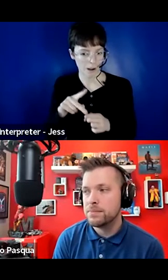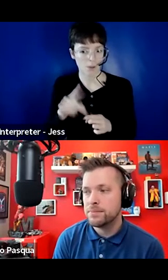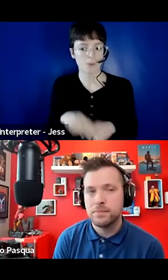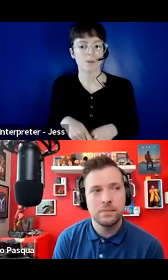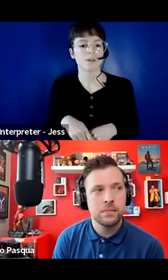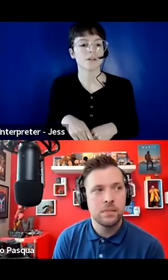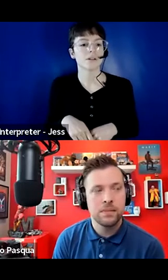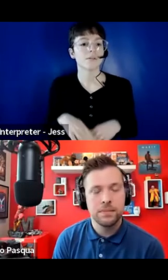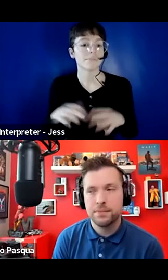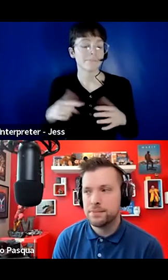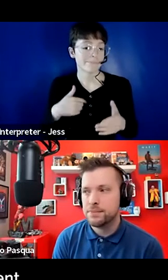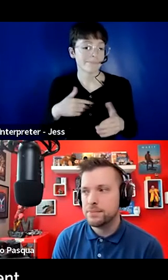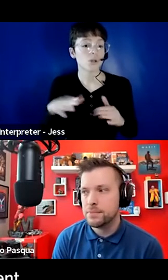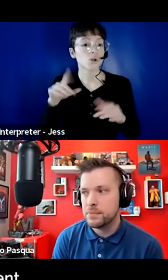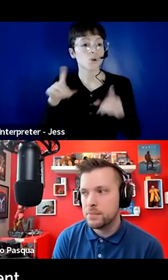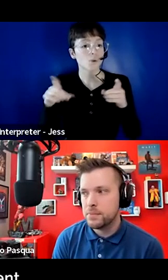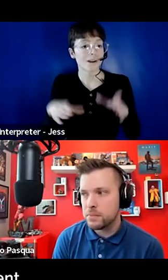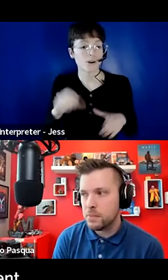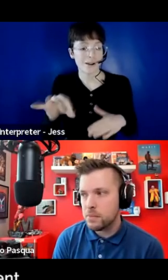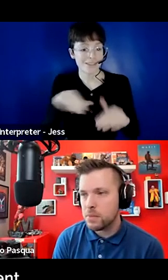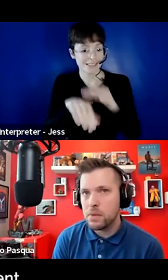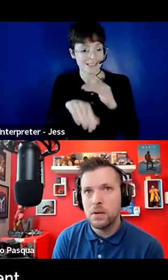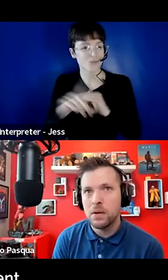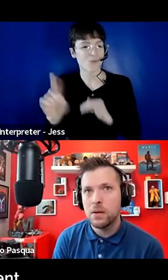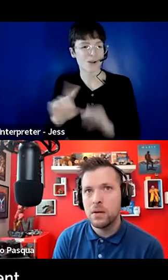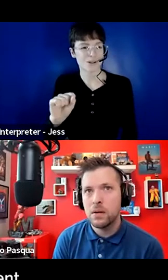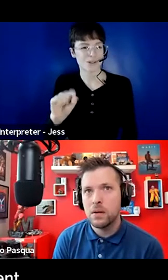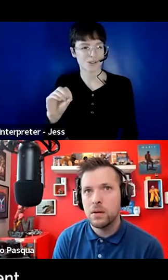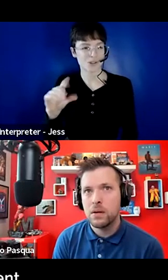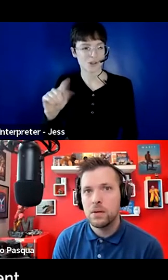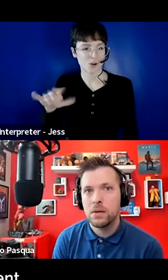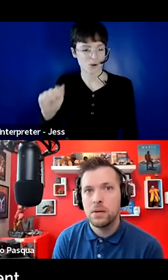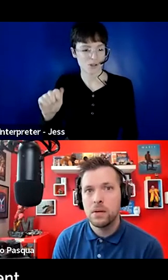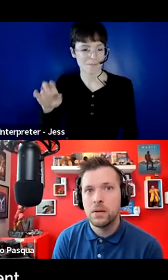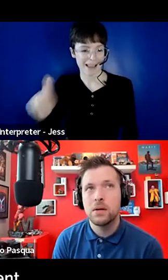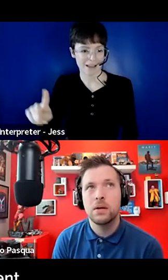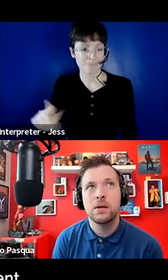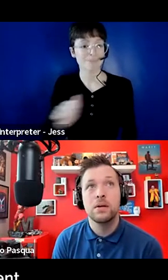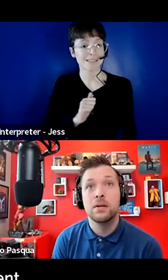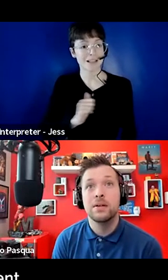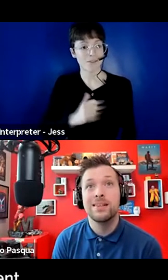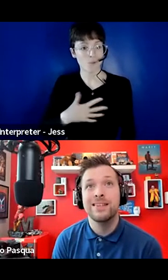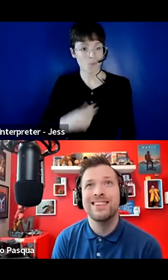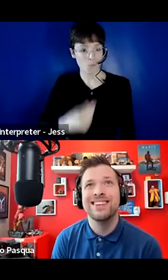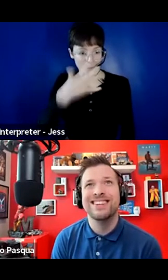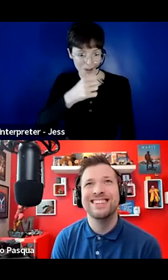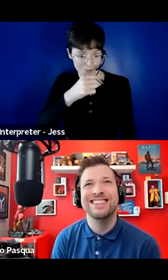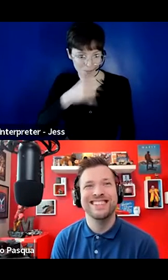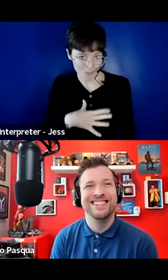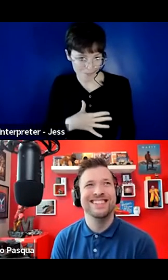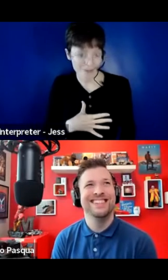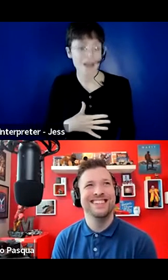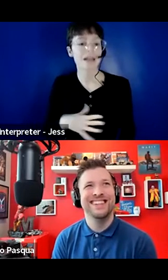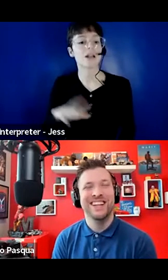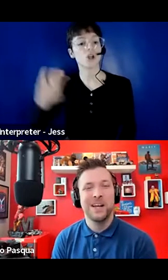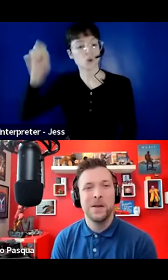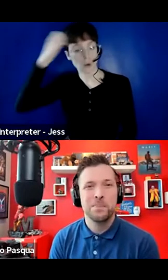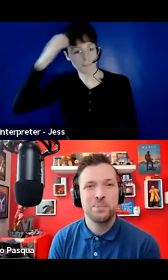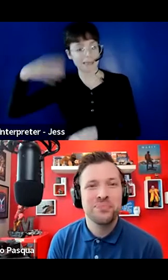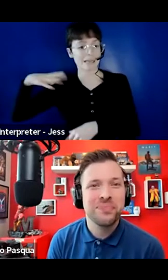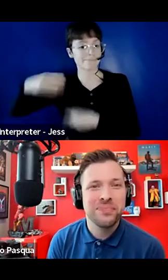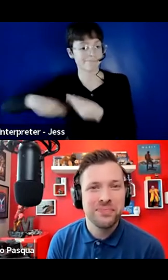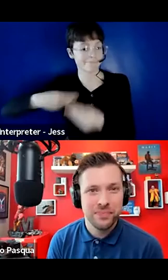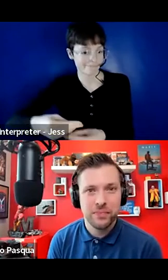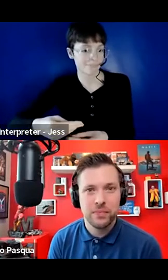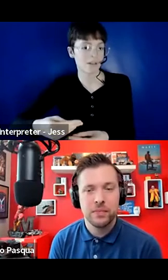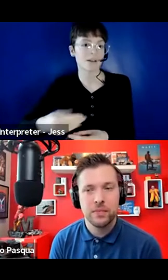you so much for having me here. I'm a white woman of European descent with way more silver hair than black, and I'm joining you from my home in